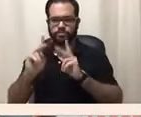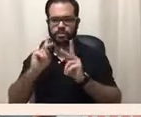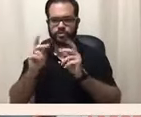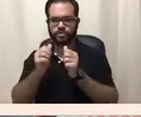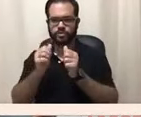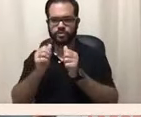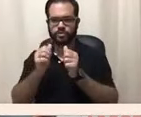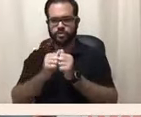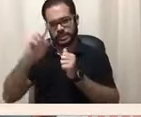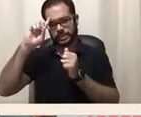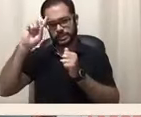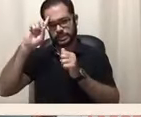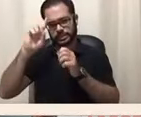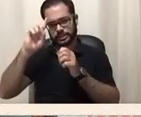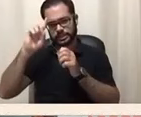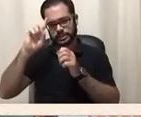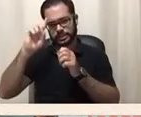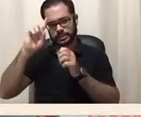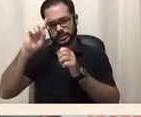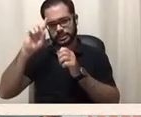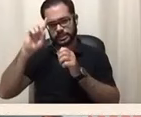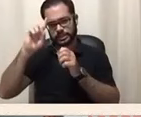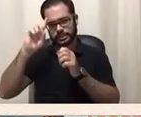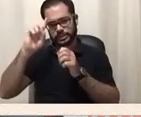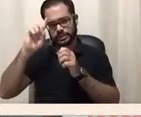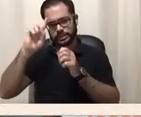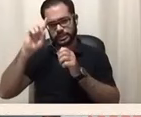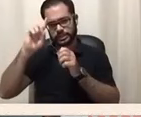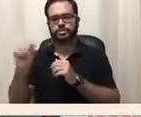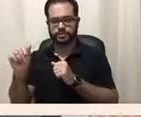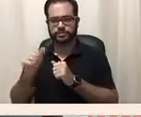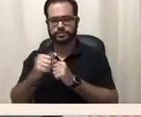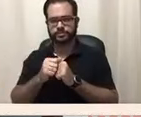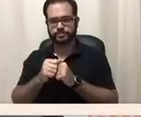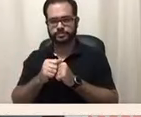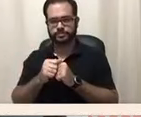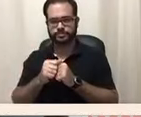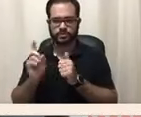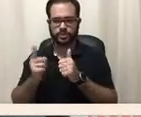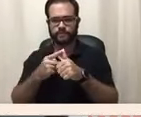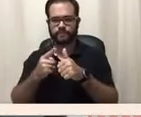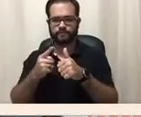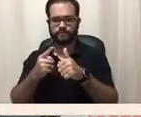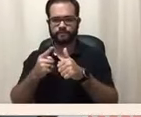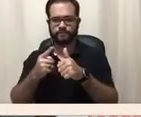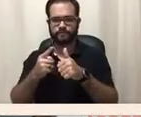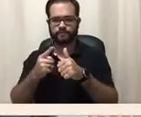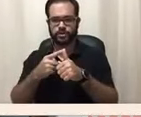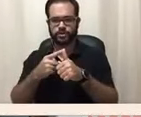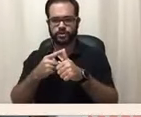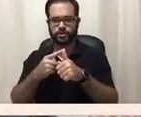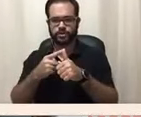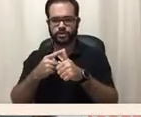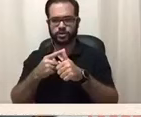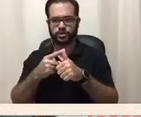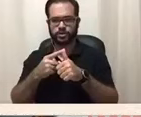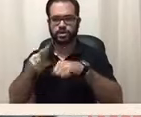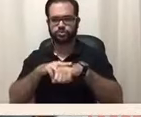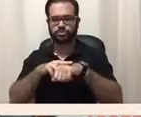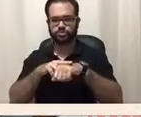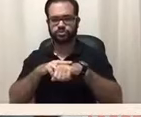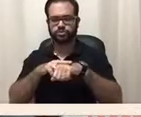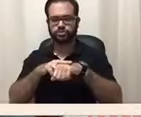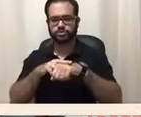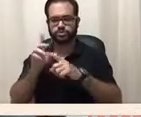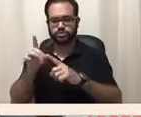first international special olympics was held in six